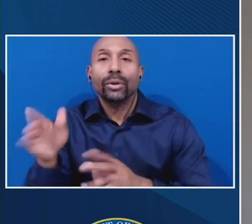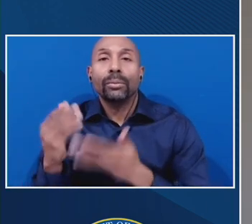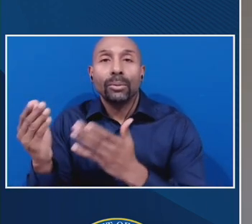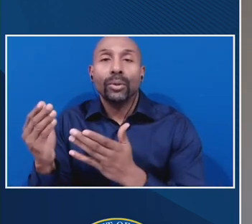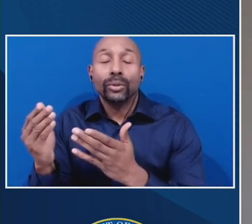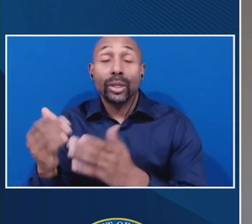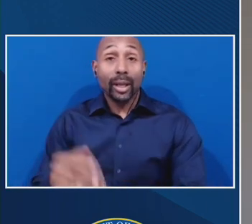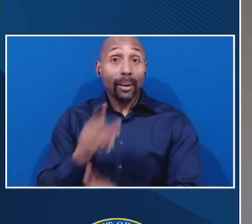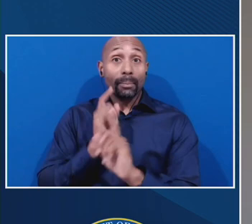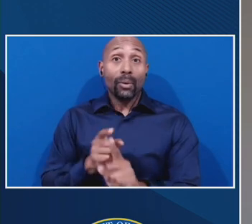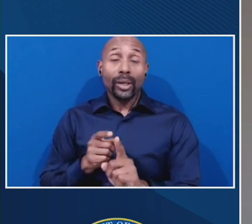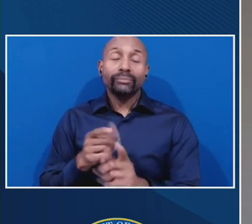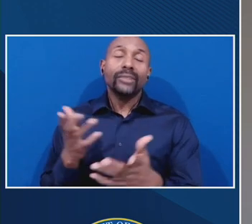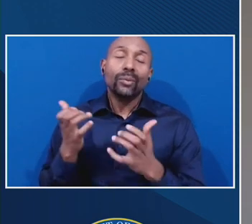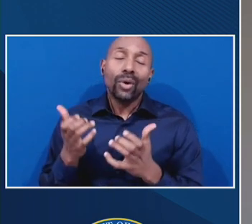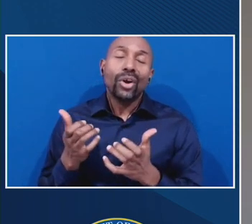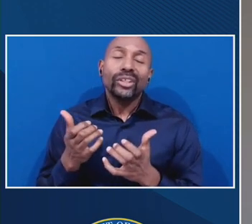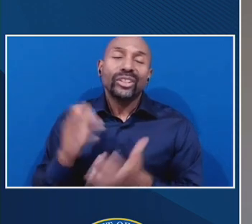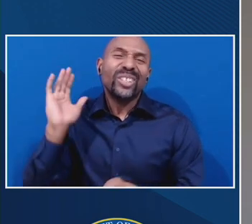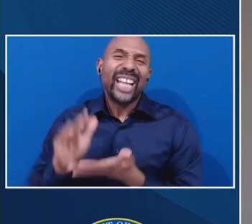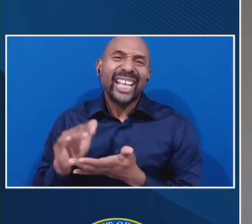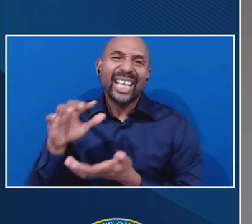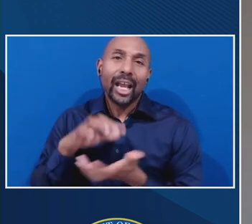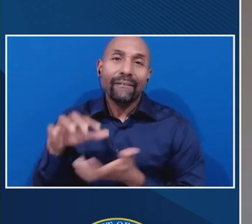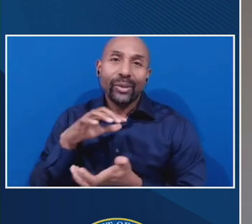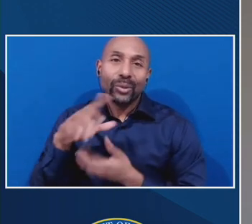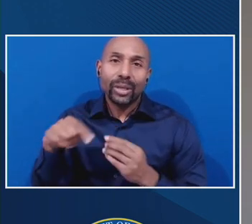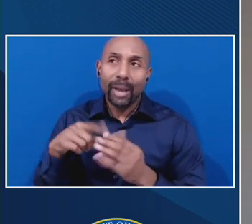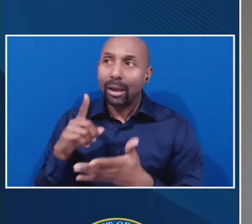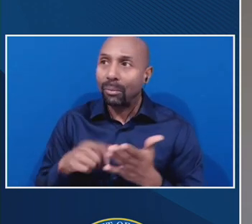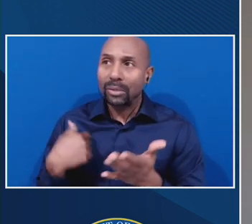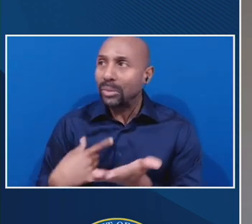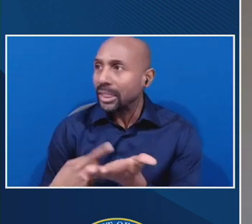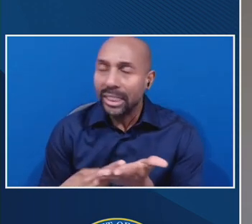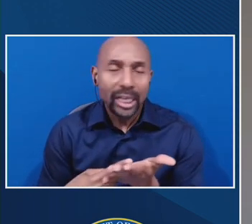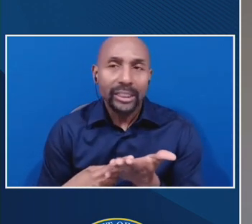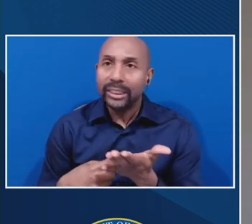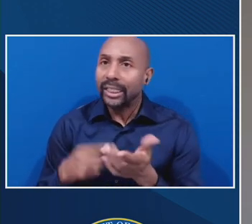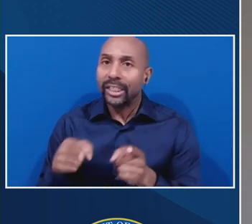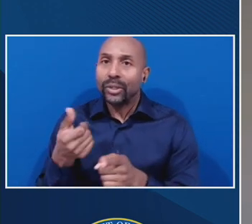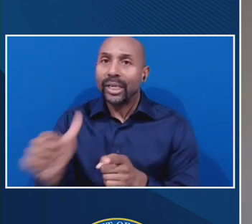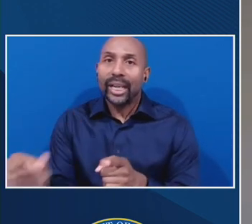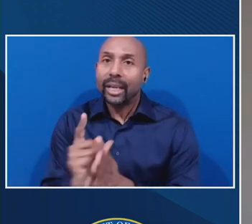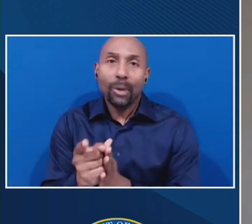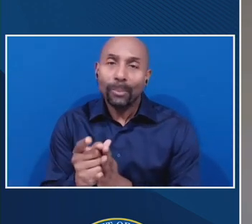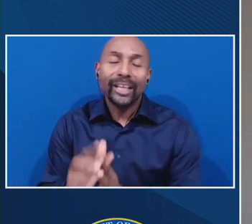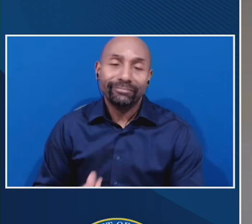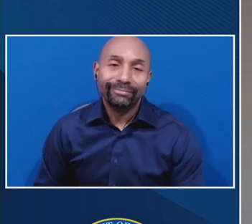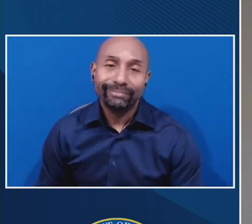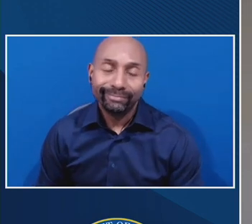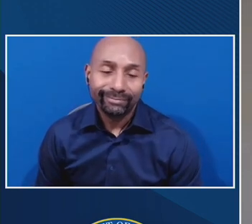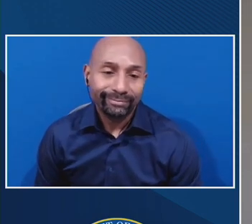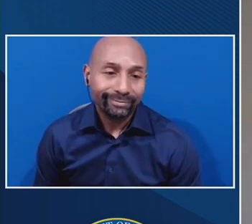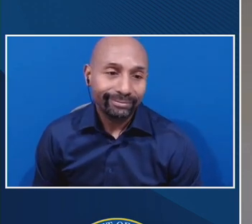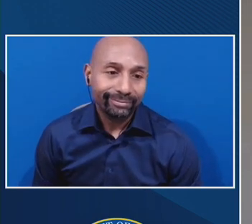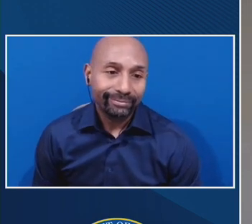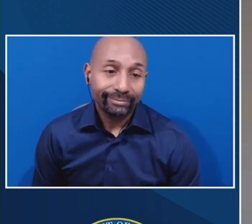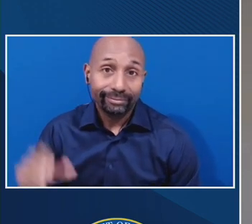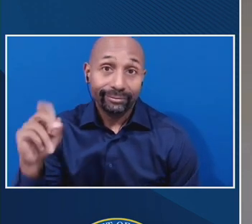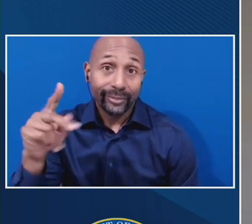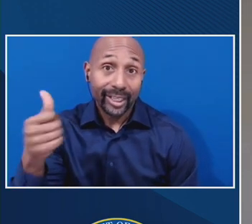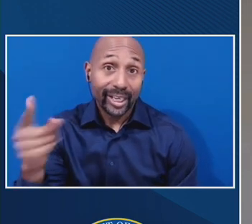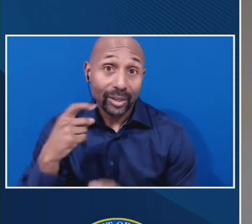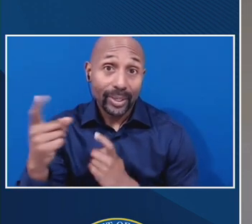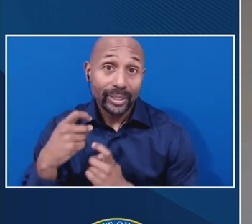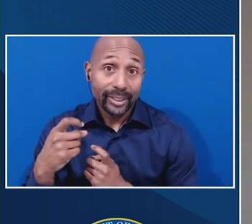confusing as to what we're talking about at a particular given point in time. Okay. Questions on